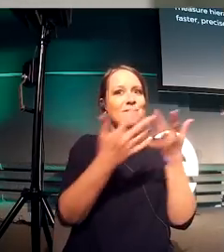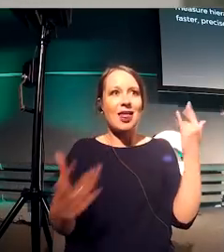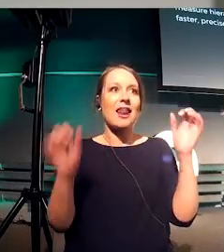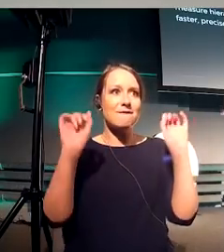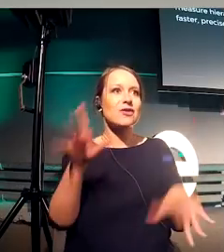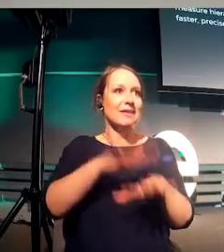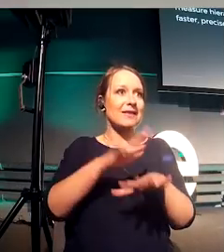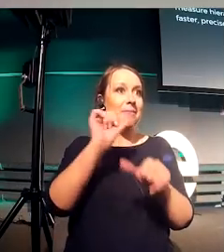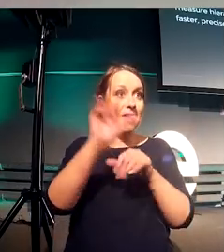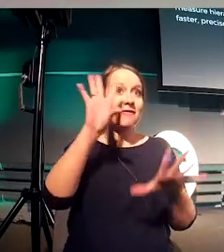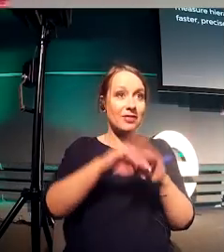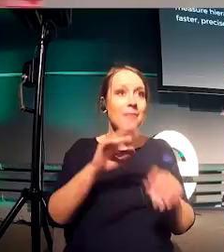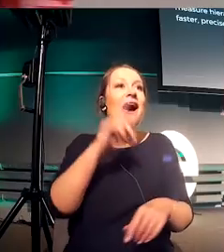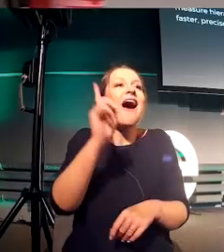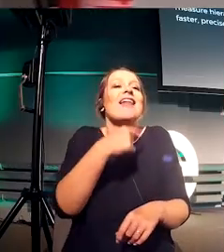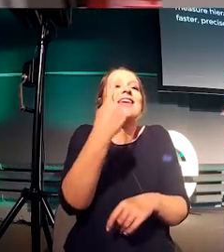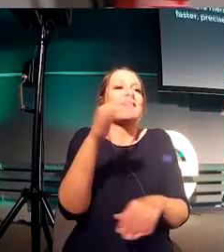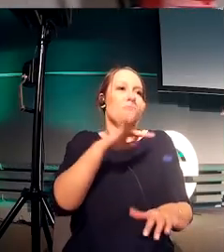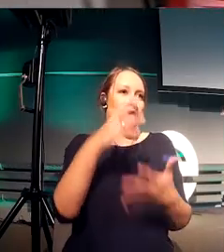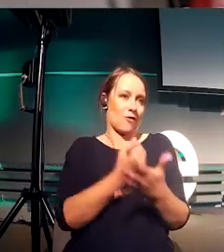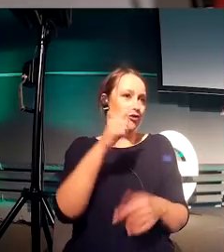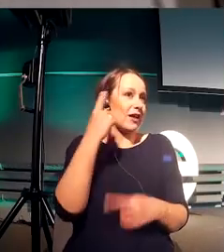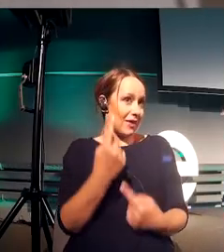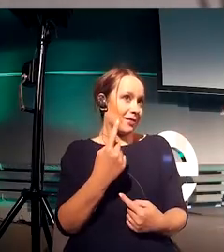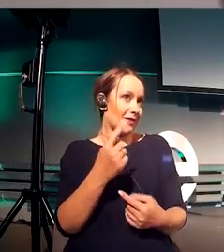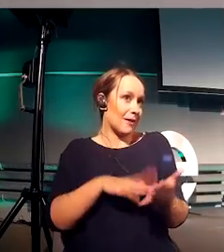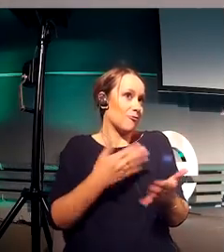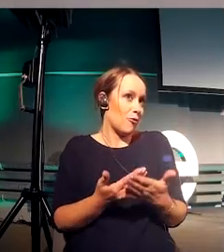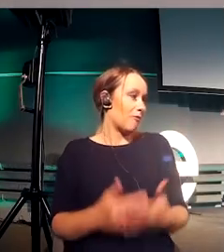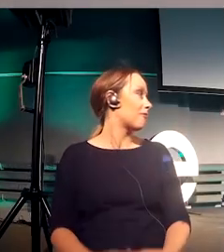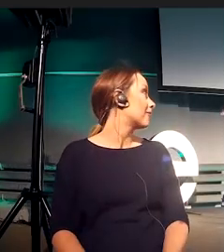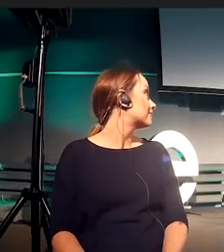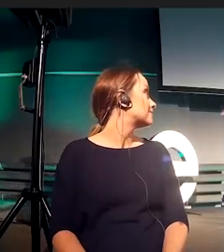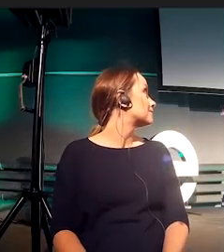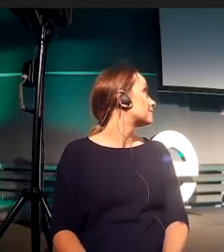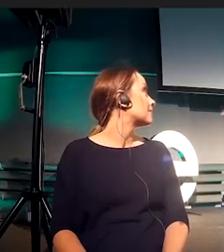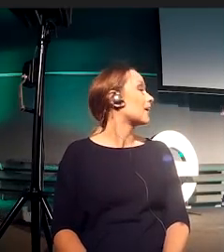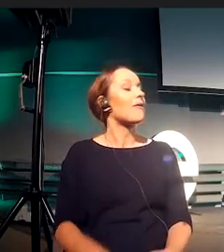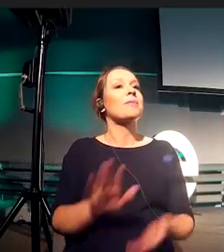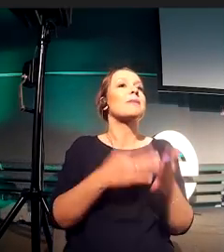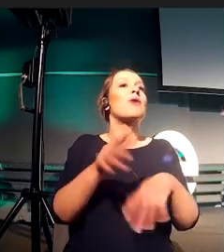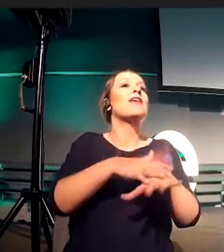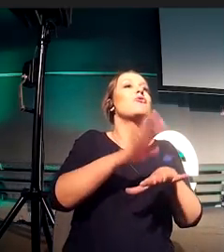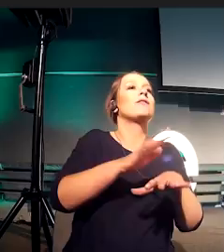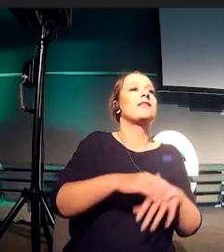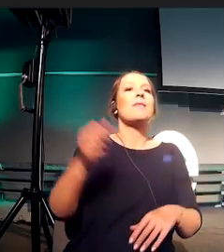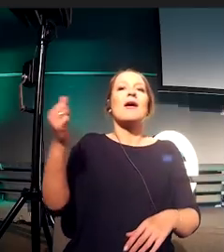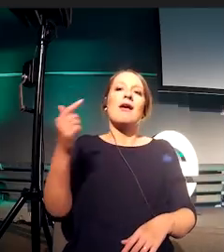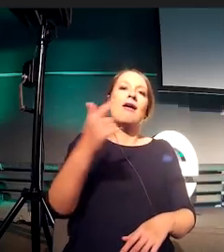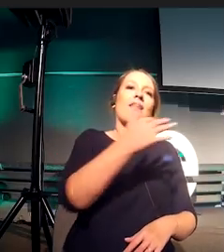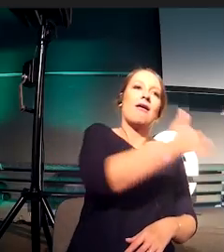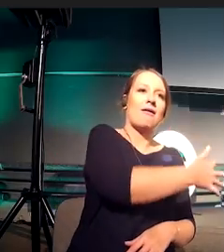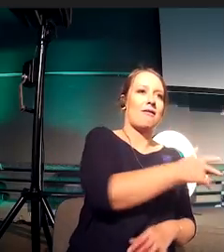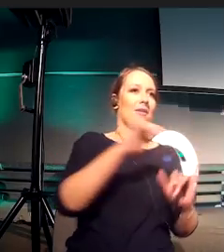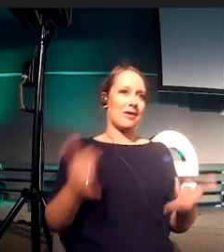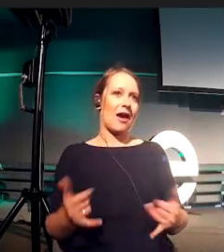grid systems we could use. This is just another one that we're able to use, but it's dynamic. So what's the FIBO sequence? It works the